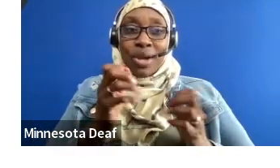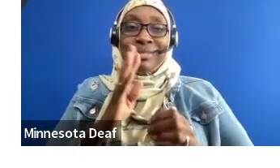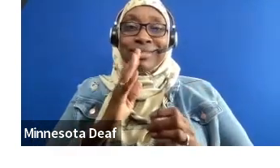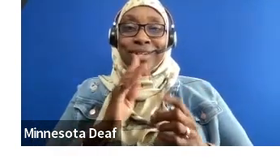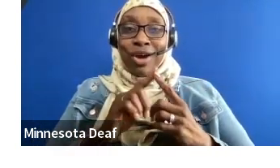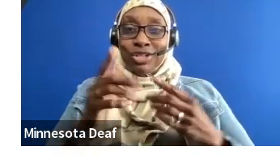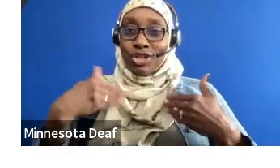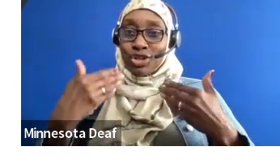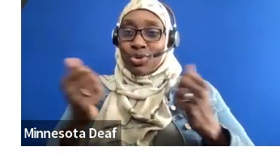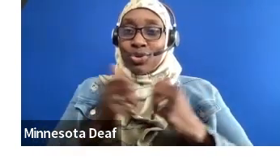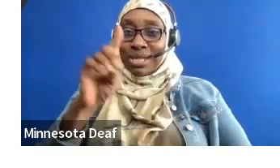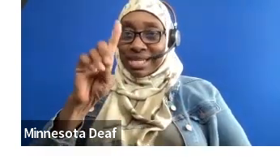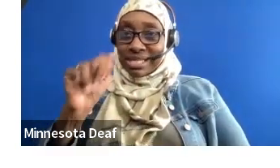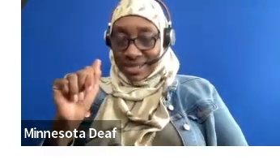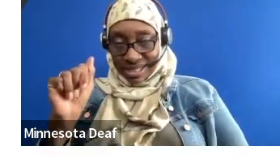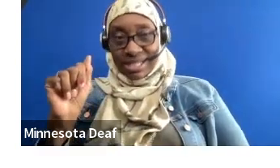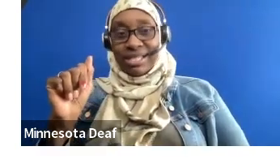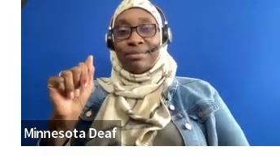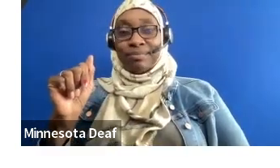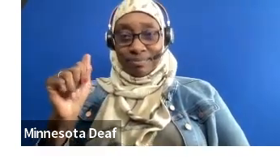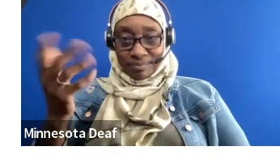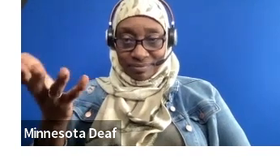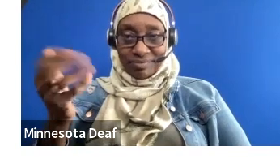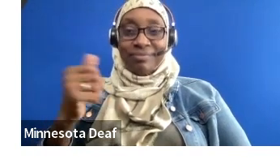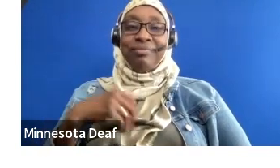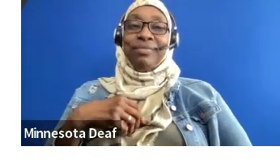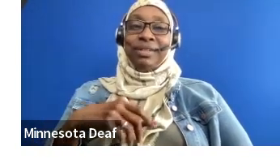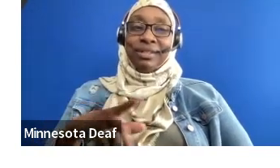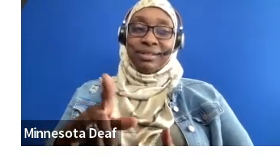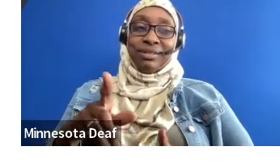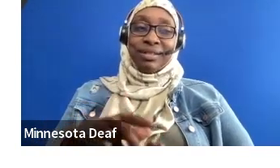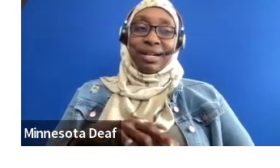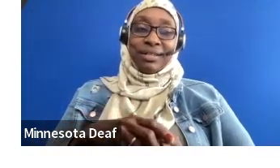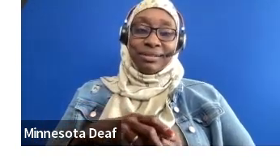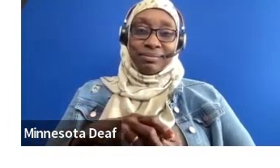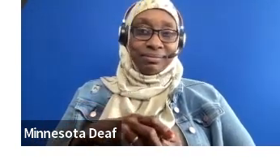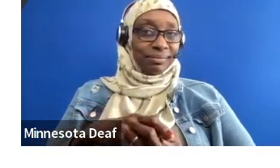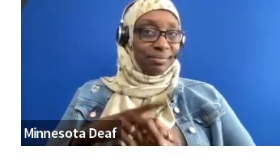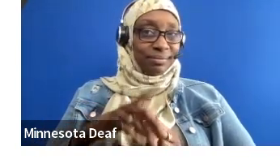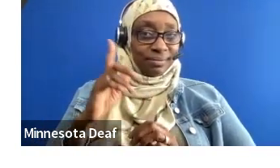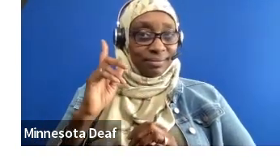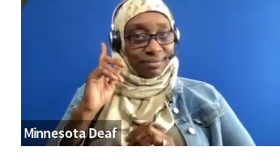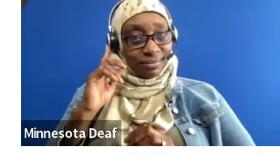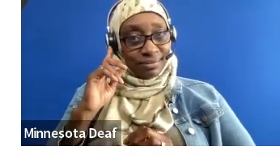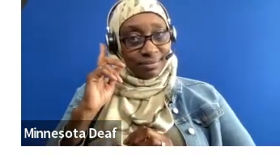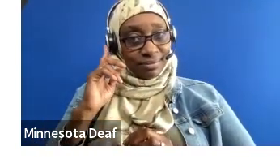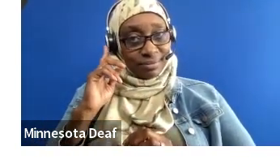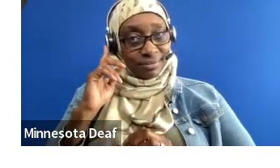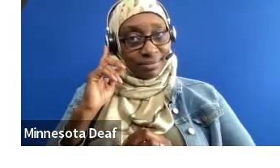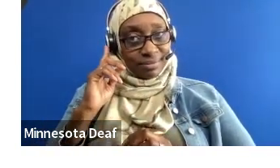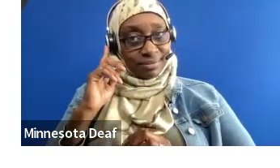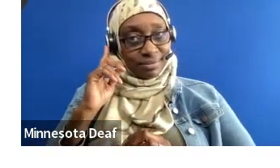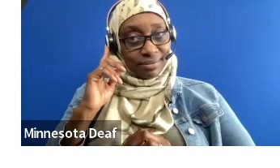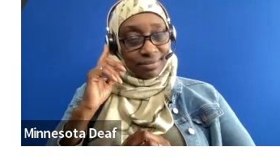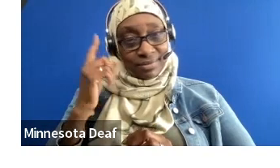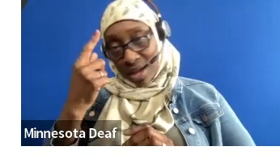person. Super cool. Full call. I like that. Super awesome. For example,